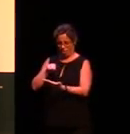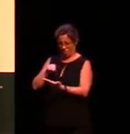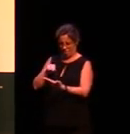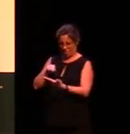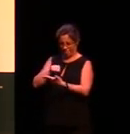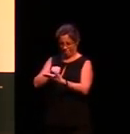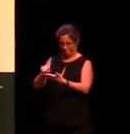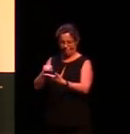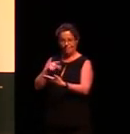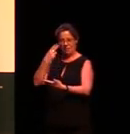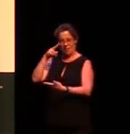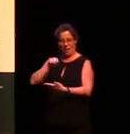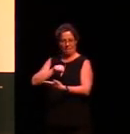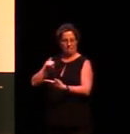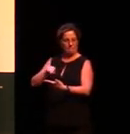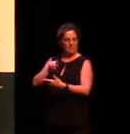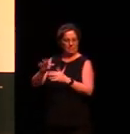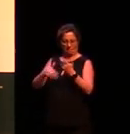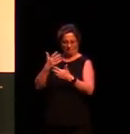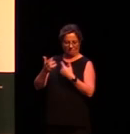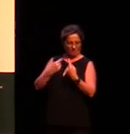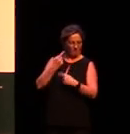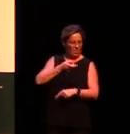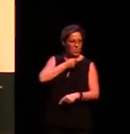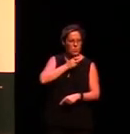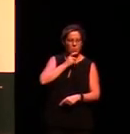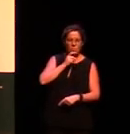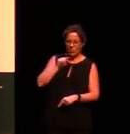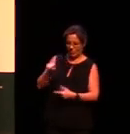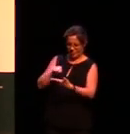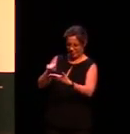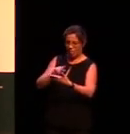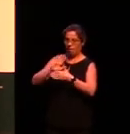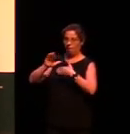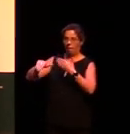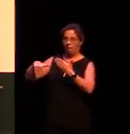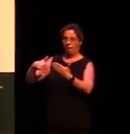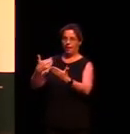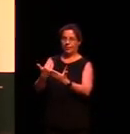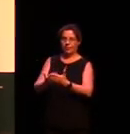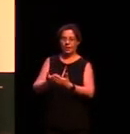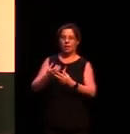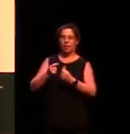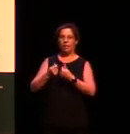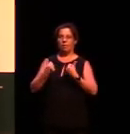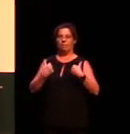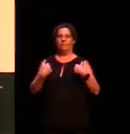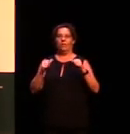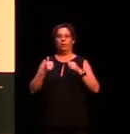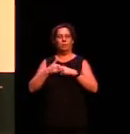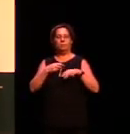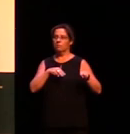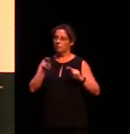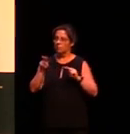roles who we didn't know who the face belonged to. Until the examiners' meeting, there was someone up there with a top grade